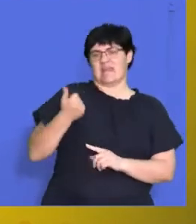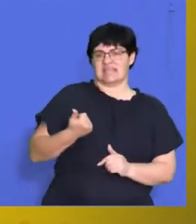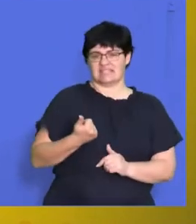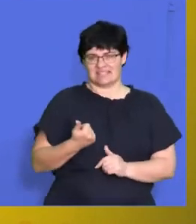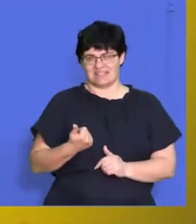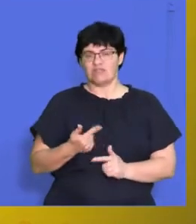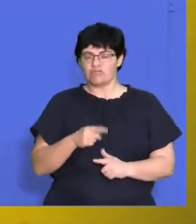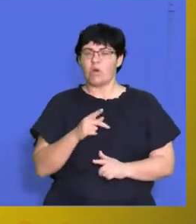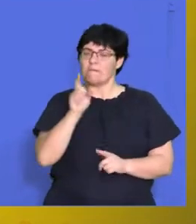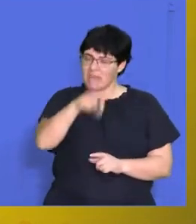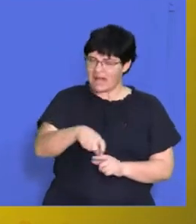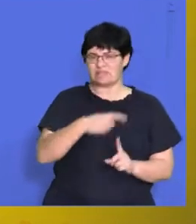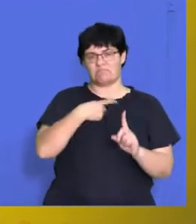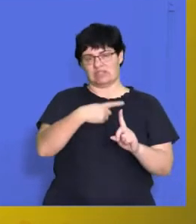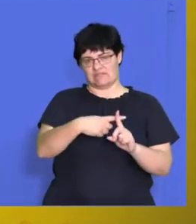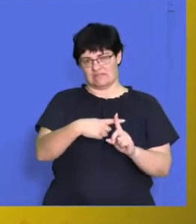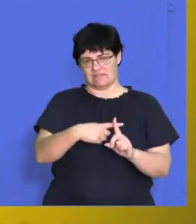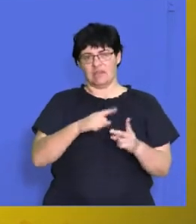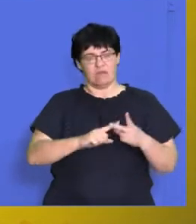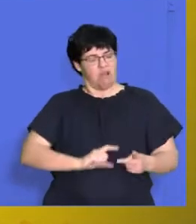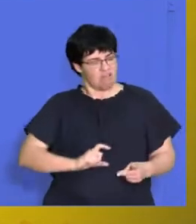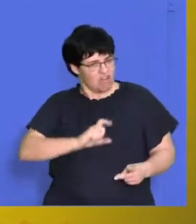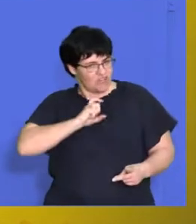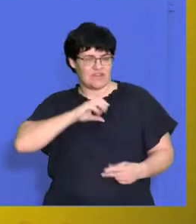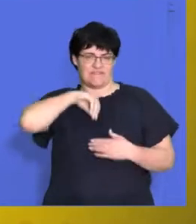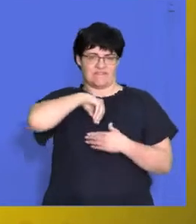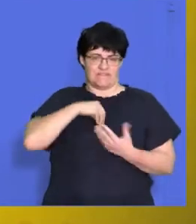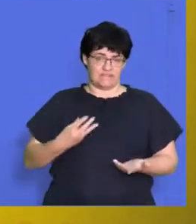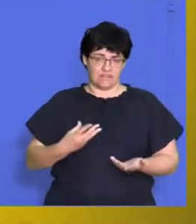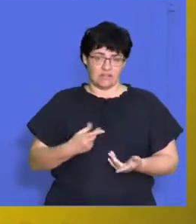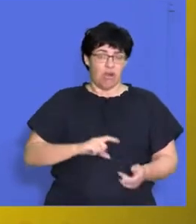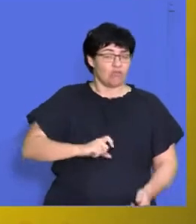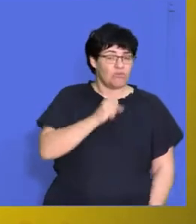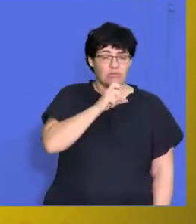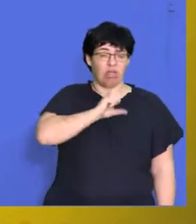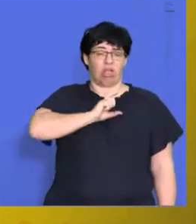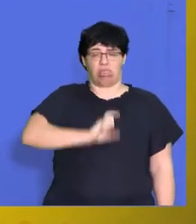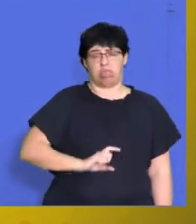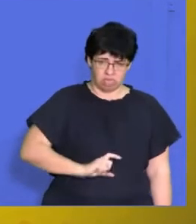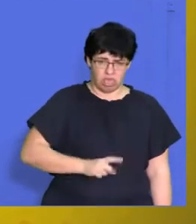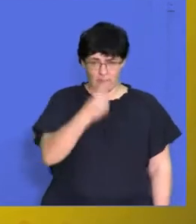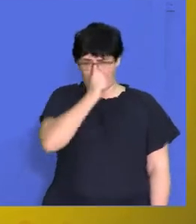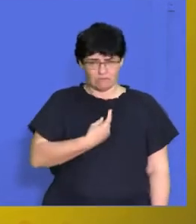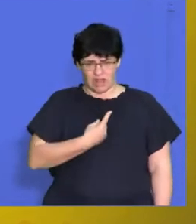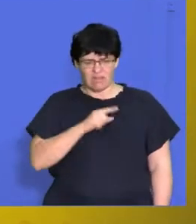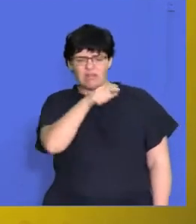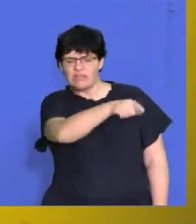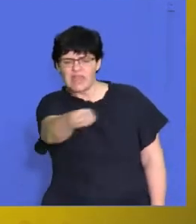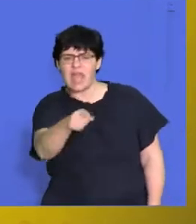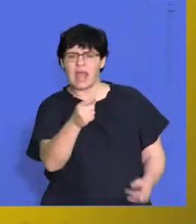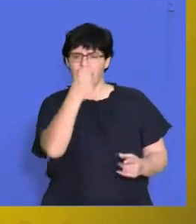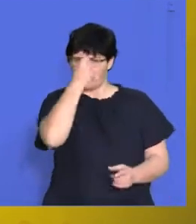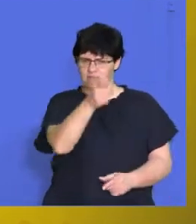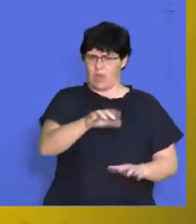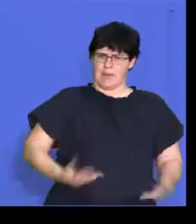so you have to be positive and you have to be confident. Because if you're not confident and you don't believe in yourself, how can you expect other